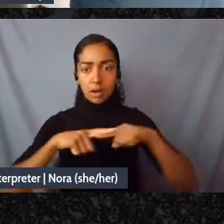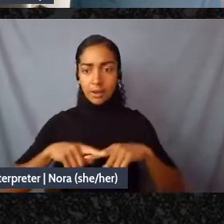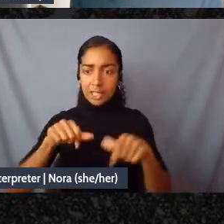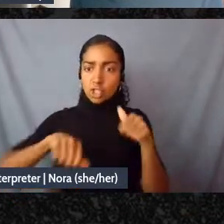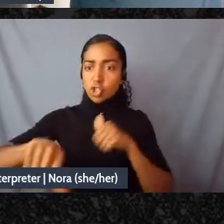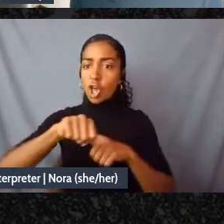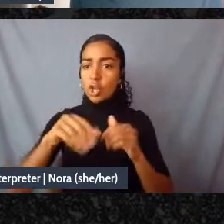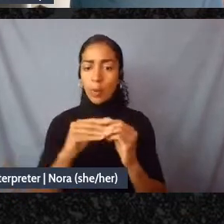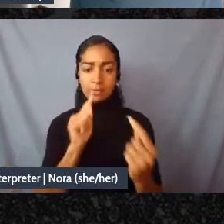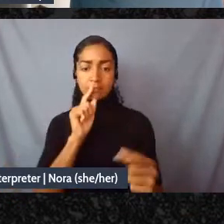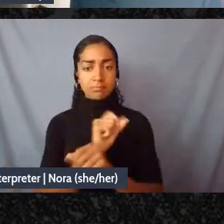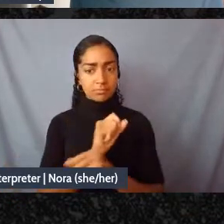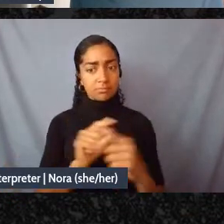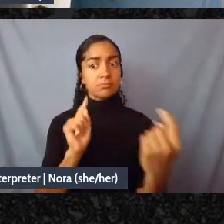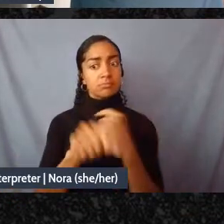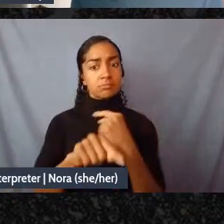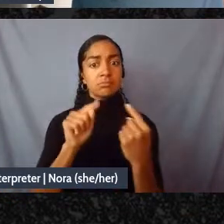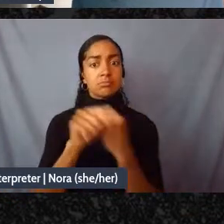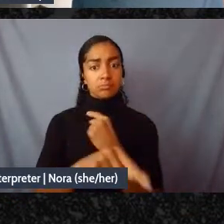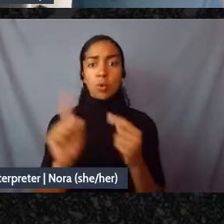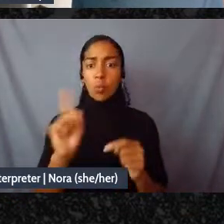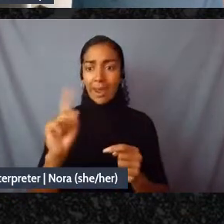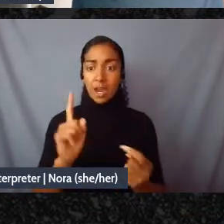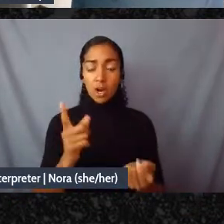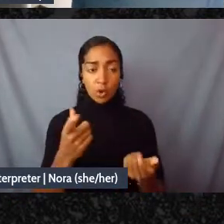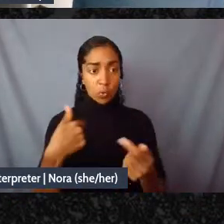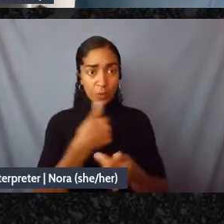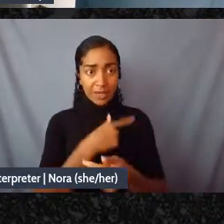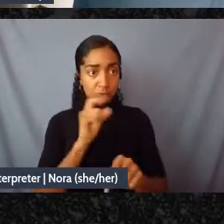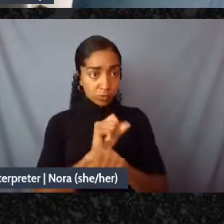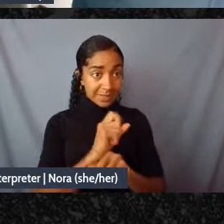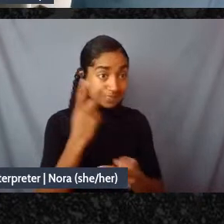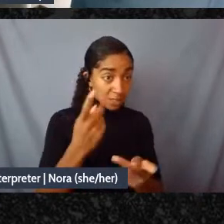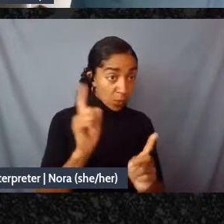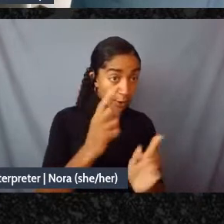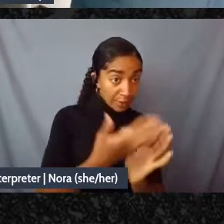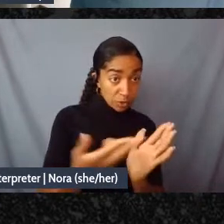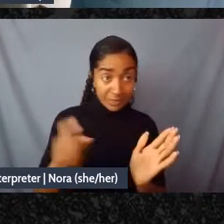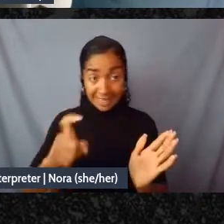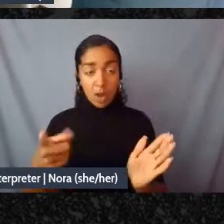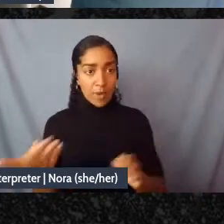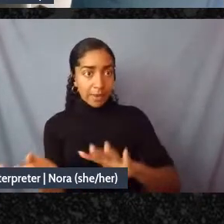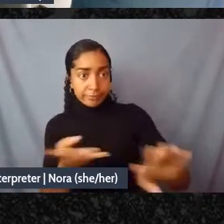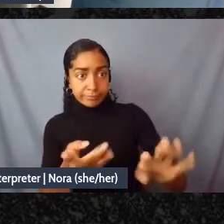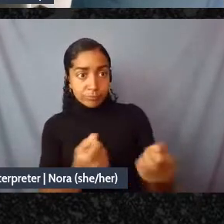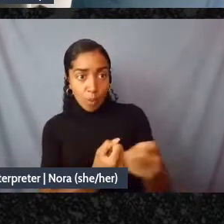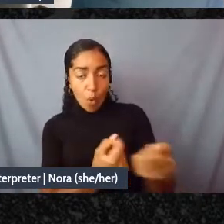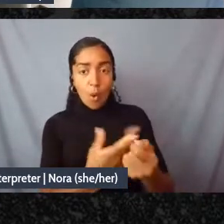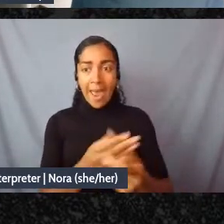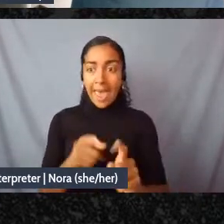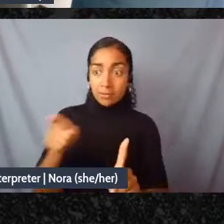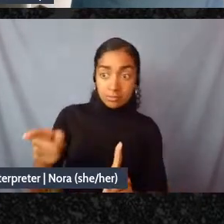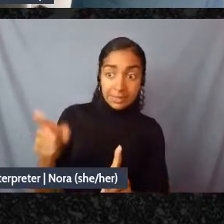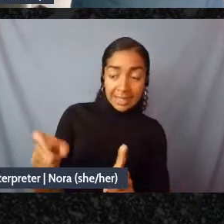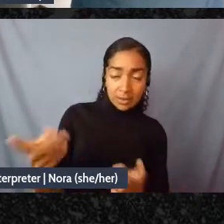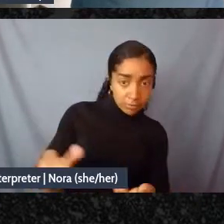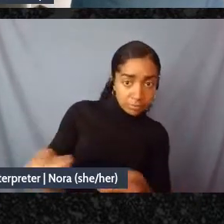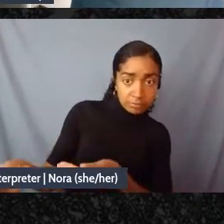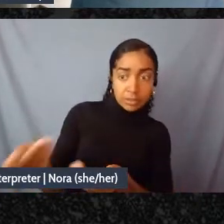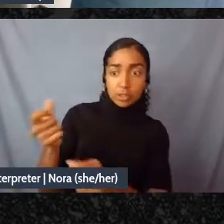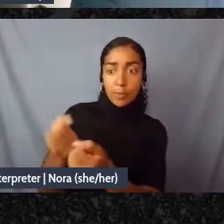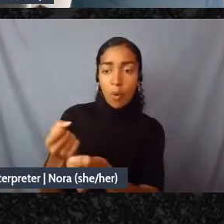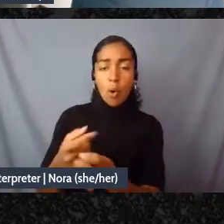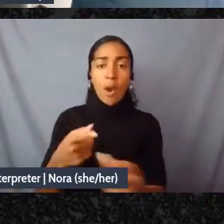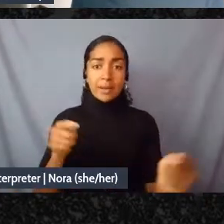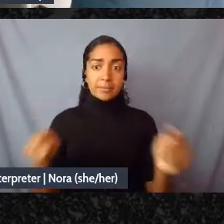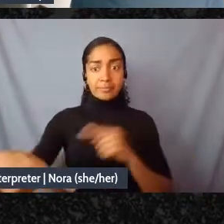relationship where the resources flow where they're needed and I think then oh we get many many many proliferations of experiments that can work at the size that's